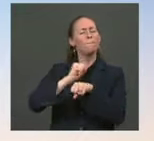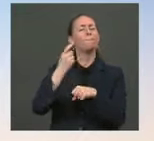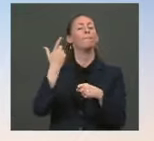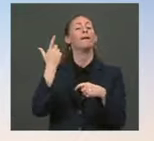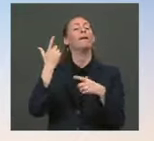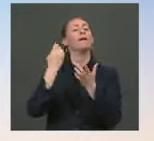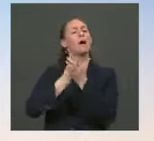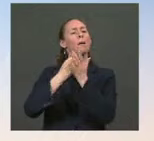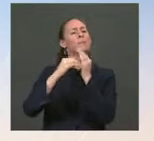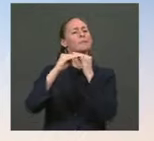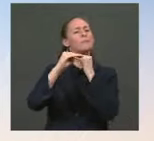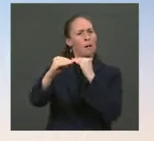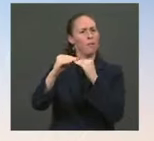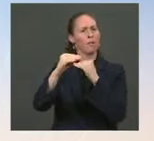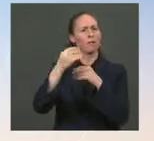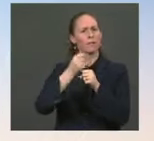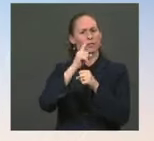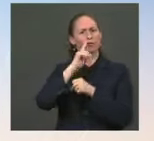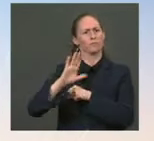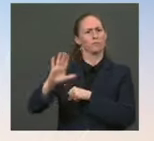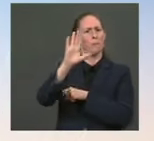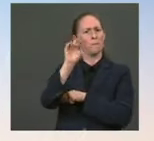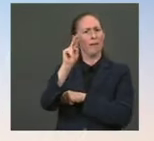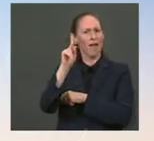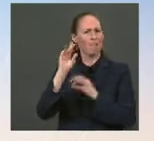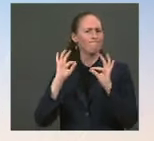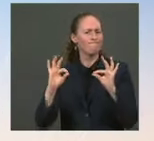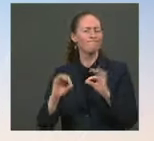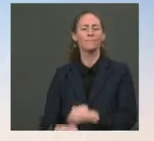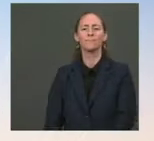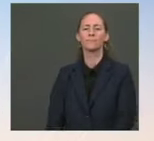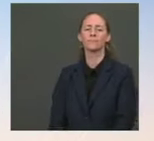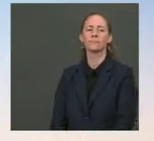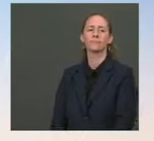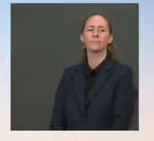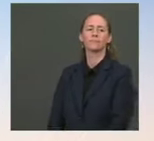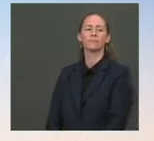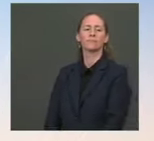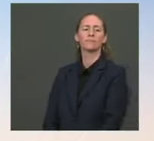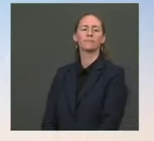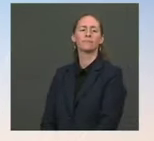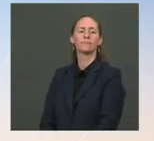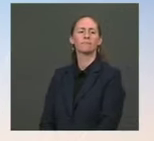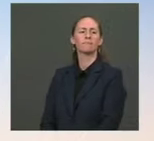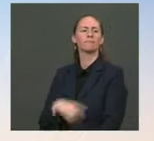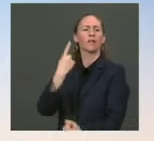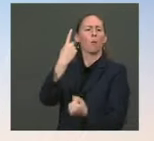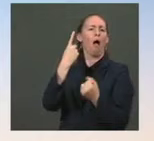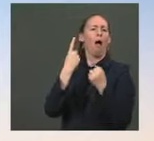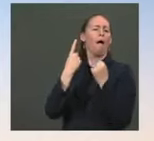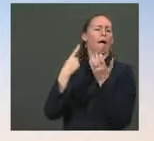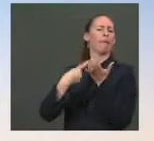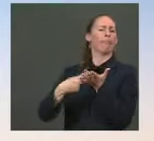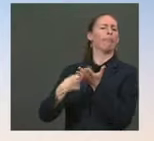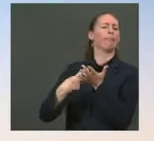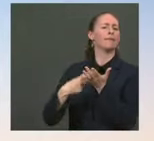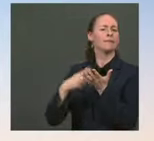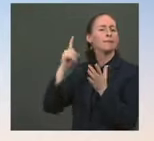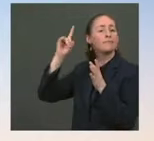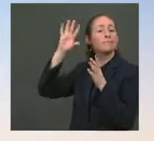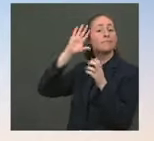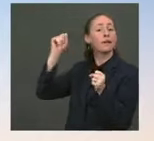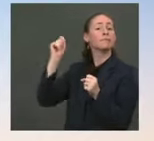savings. The minority leader's proposal, though, seems to go out one of the key arguments that the President was making yesterday about why he's opposed to using budget